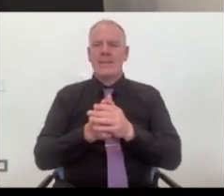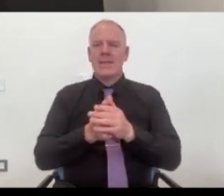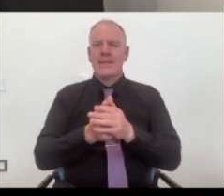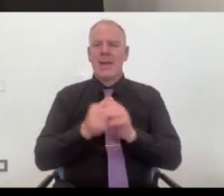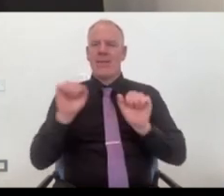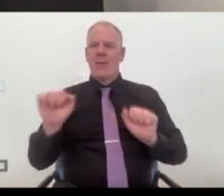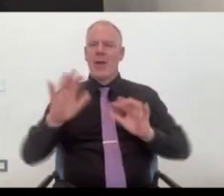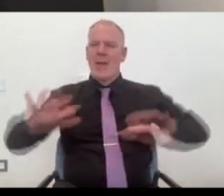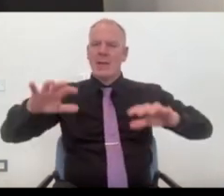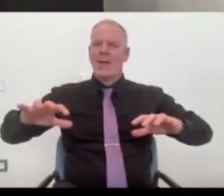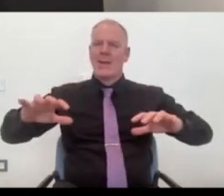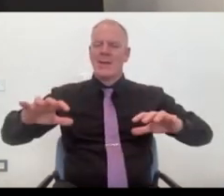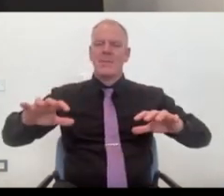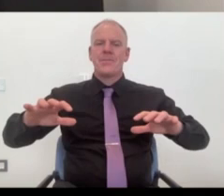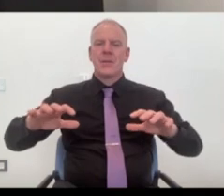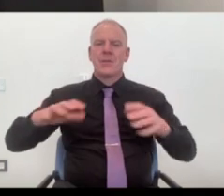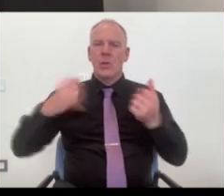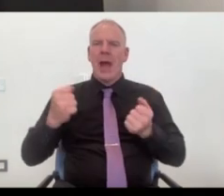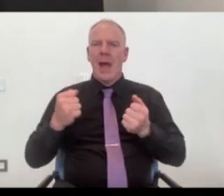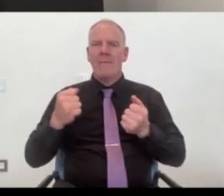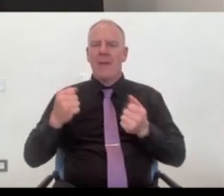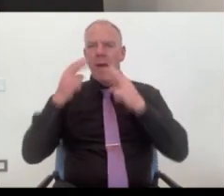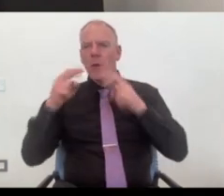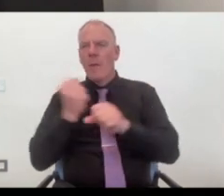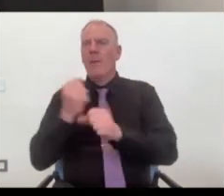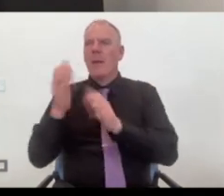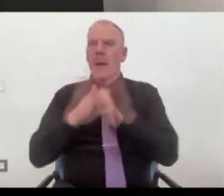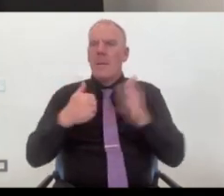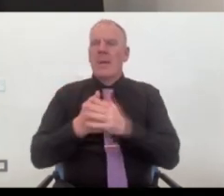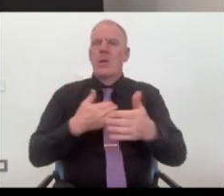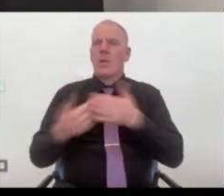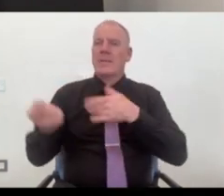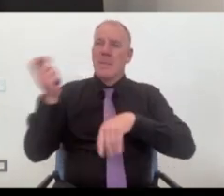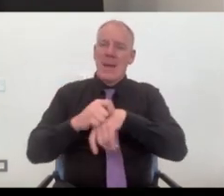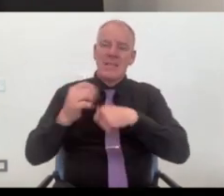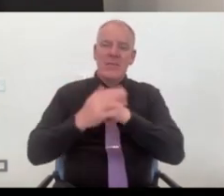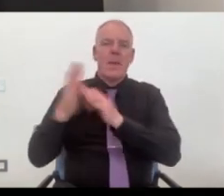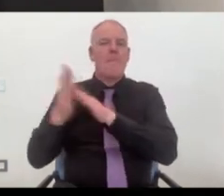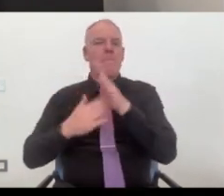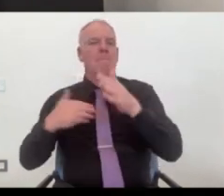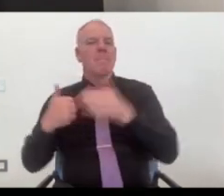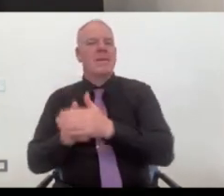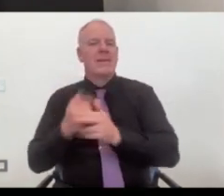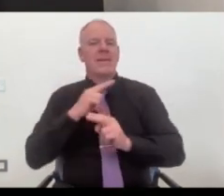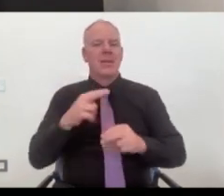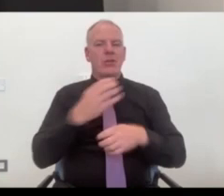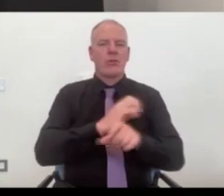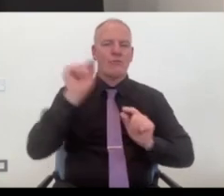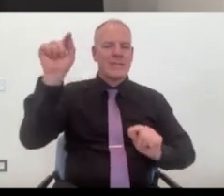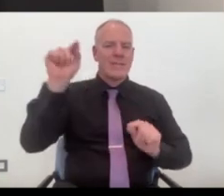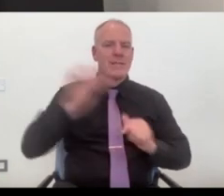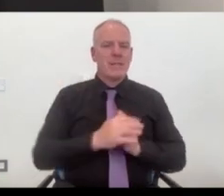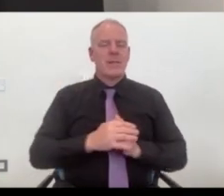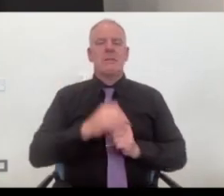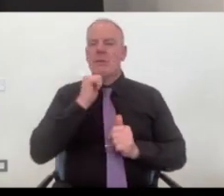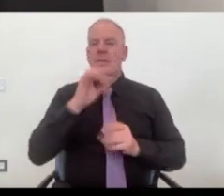themselves in the position of the business. So what's, what's best for that business at that time? People will often told us throughout the years, don't make long-term